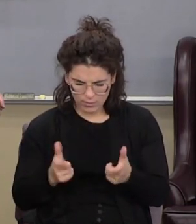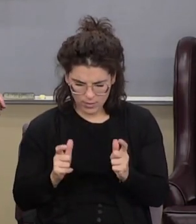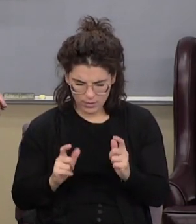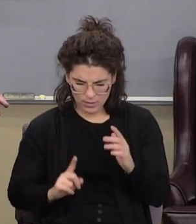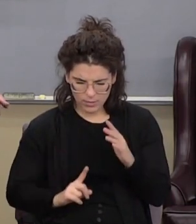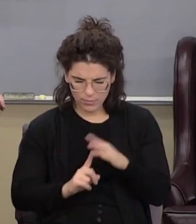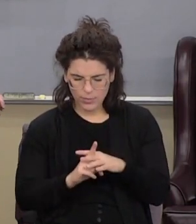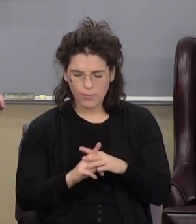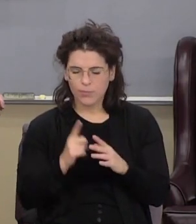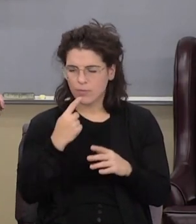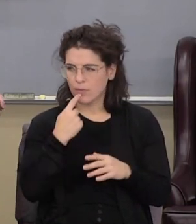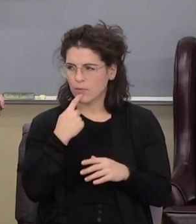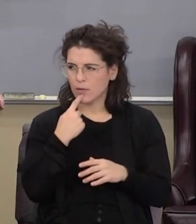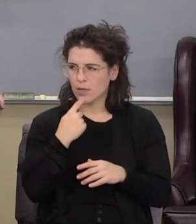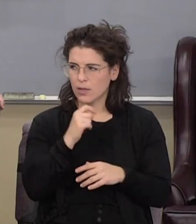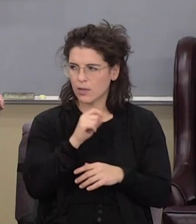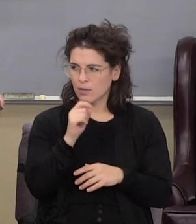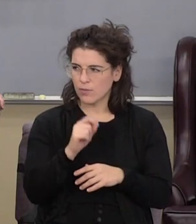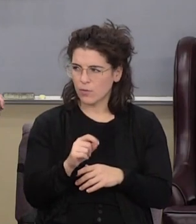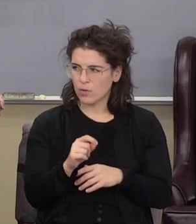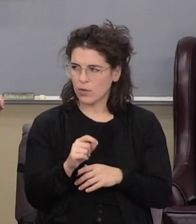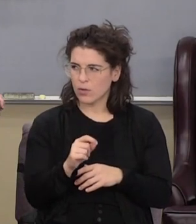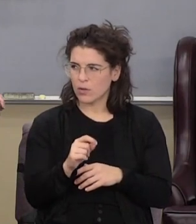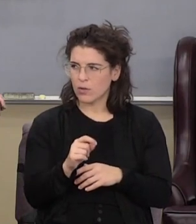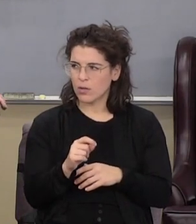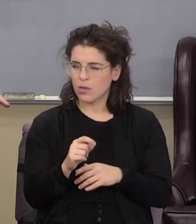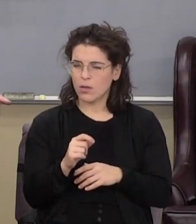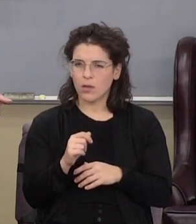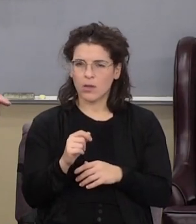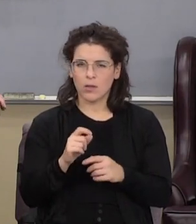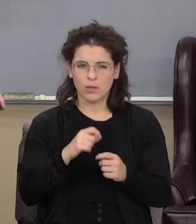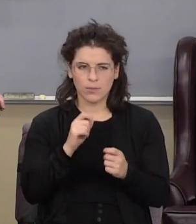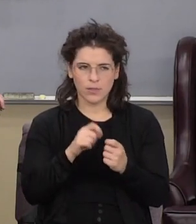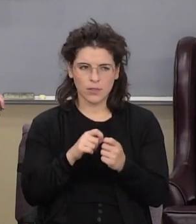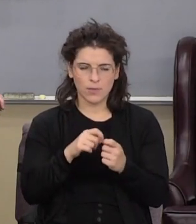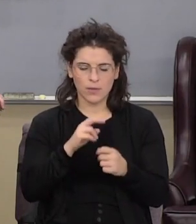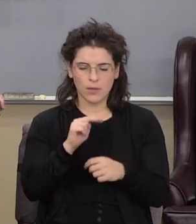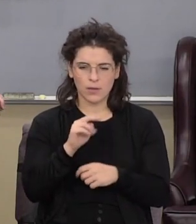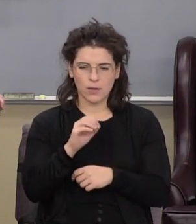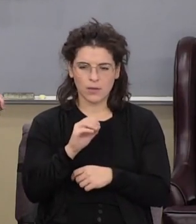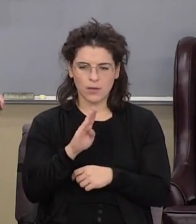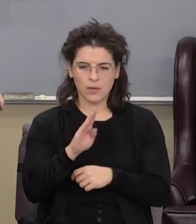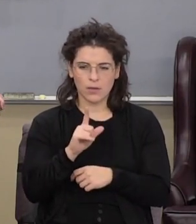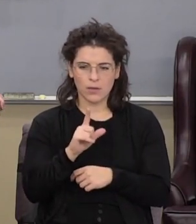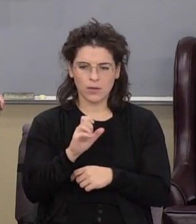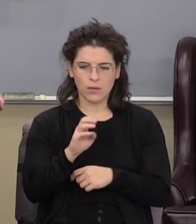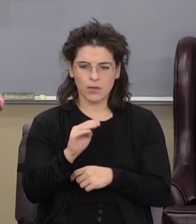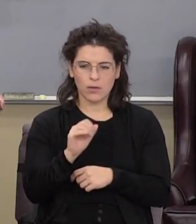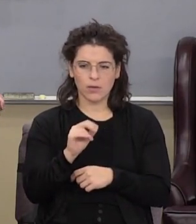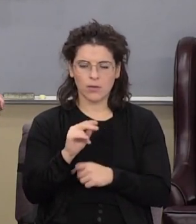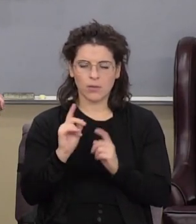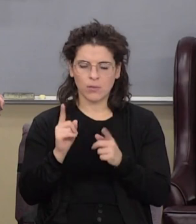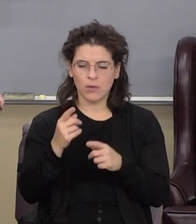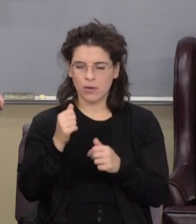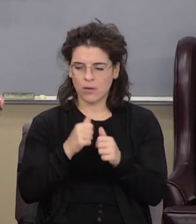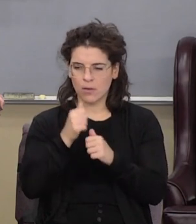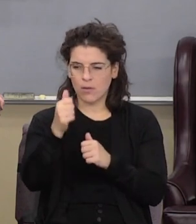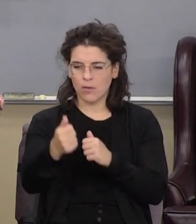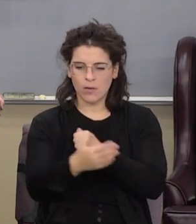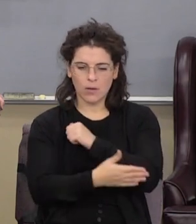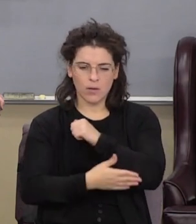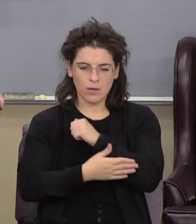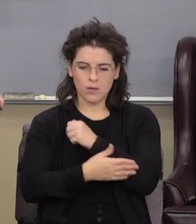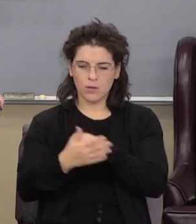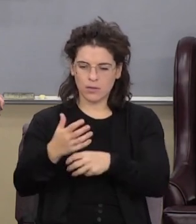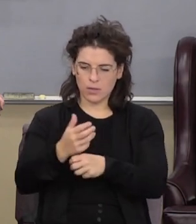he said unto them therefore he said therefore a certain nobleman went into a far country to receive for himself a kingdom and to